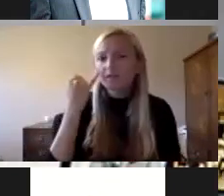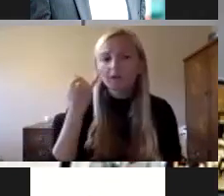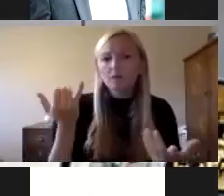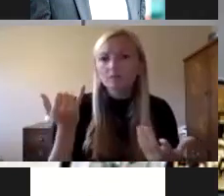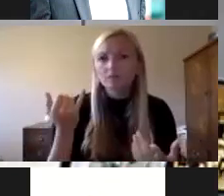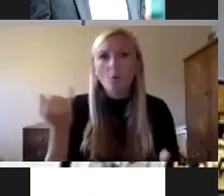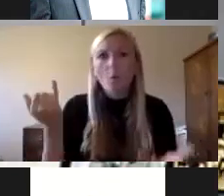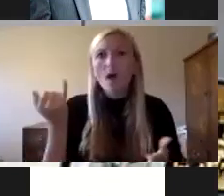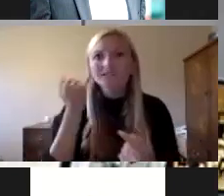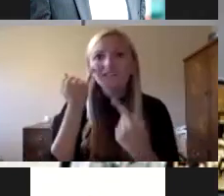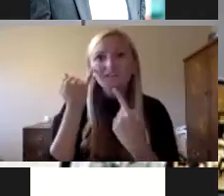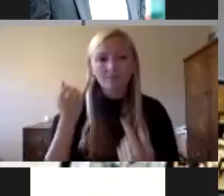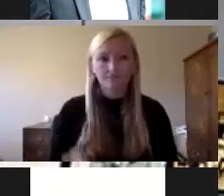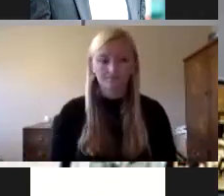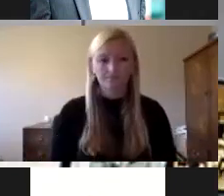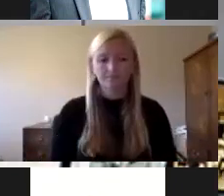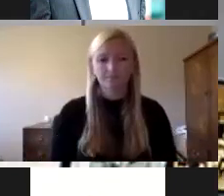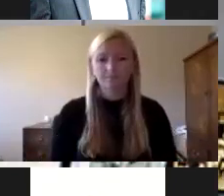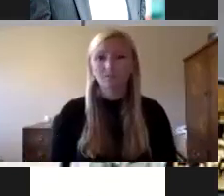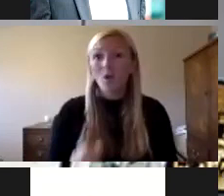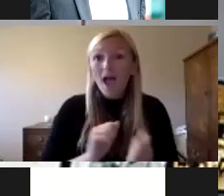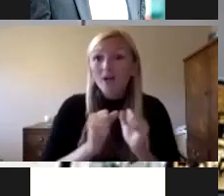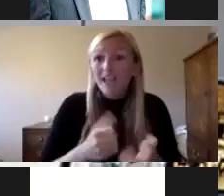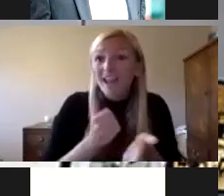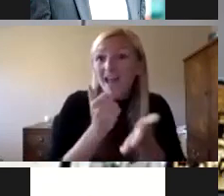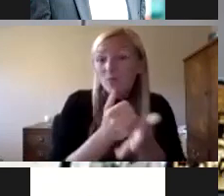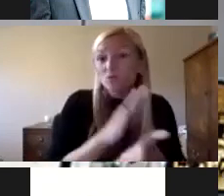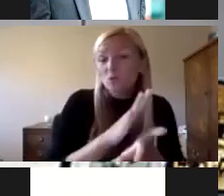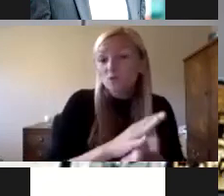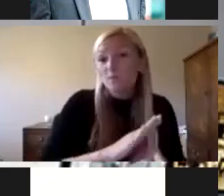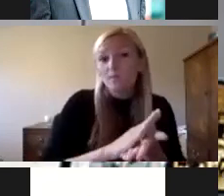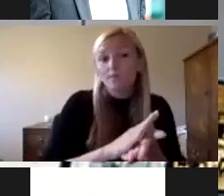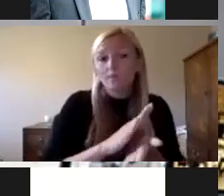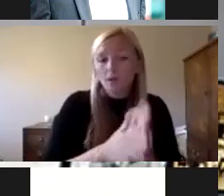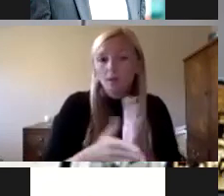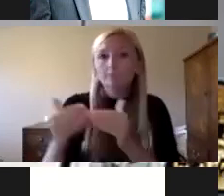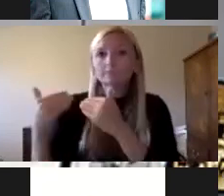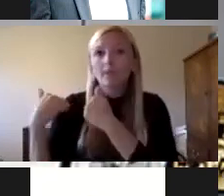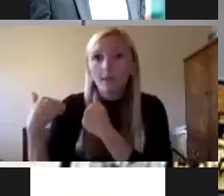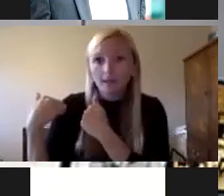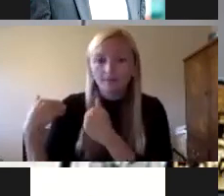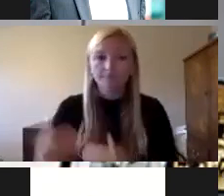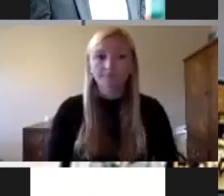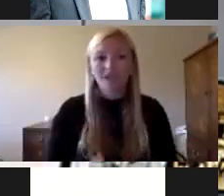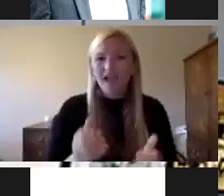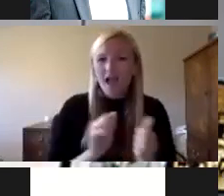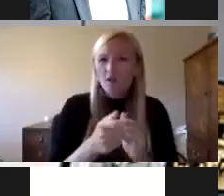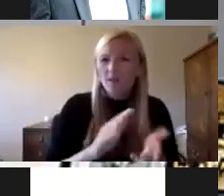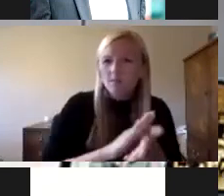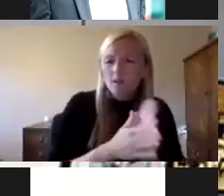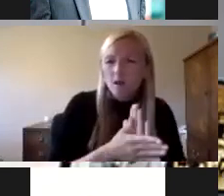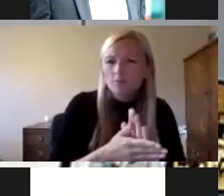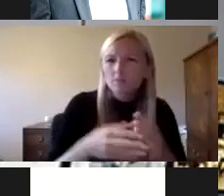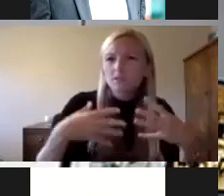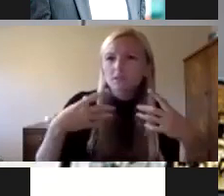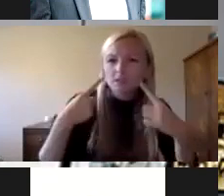to think about how we can help schools become highly reliable. And what that means is how can they be successful in averting disruption